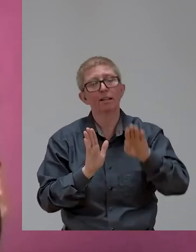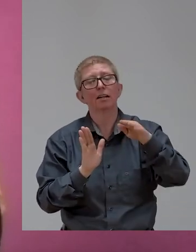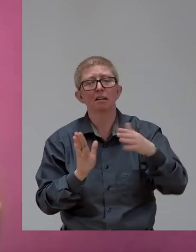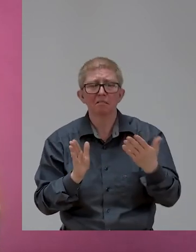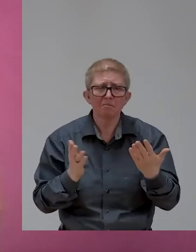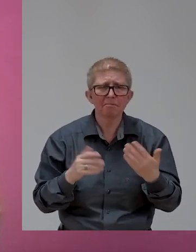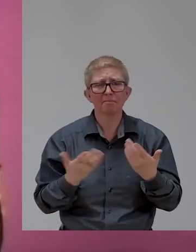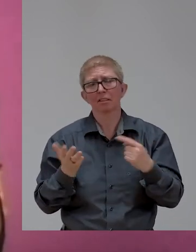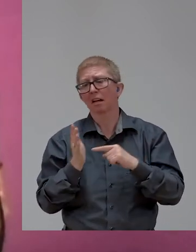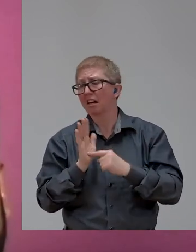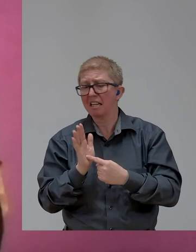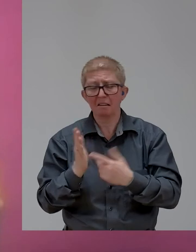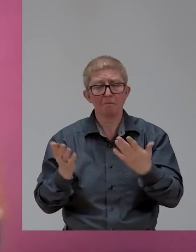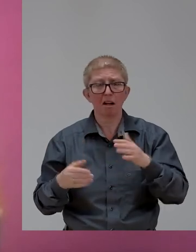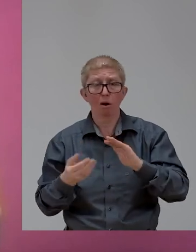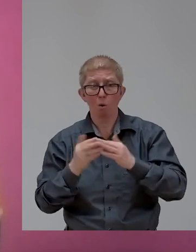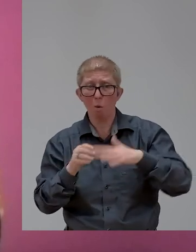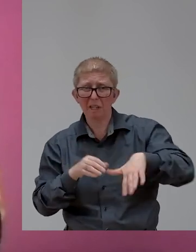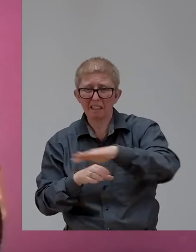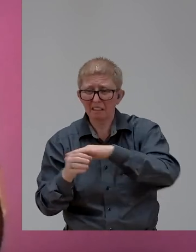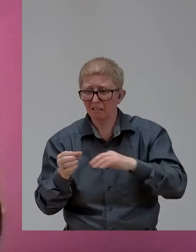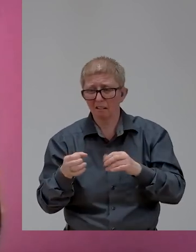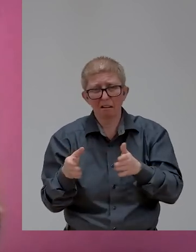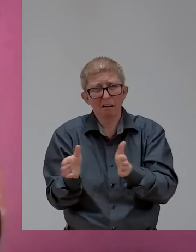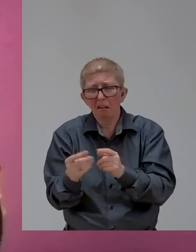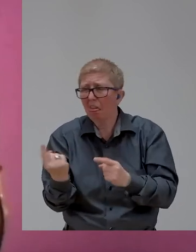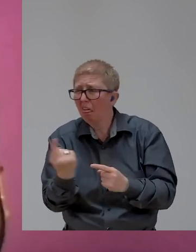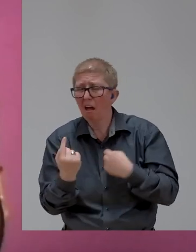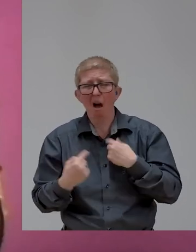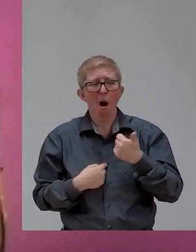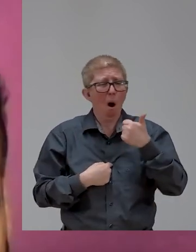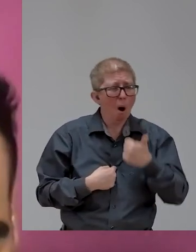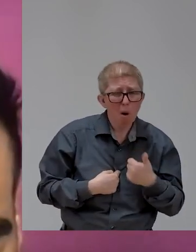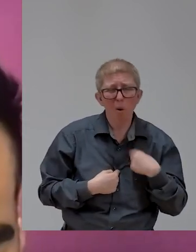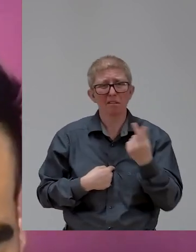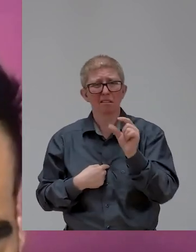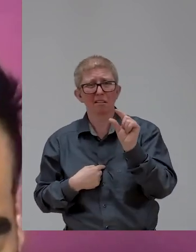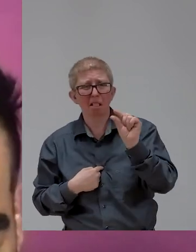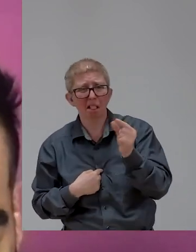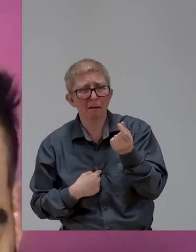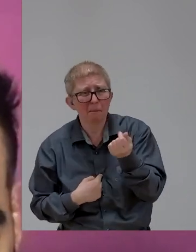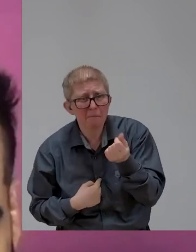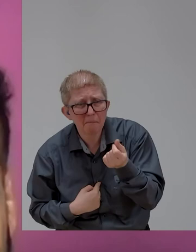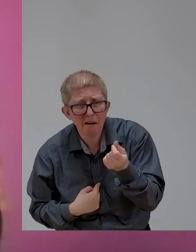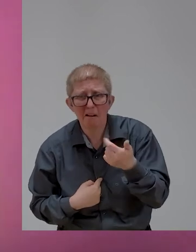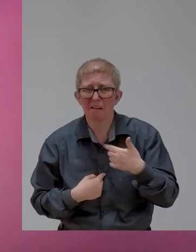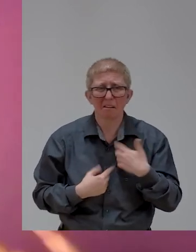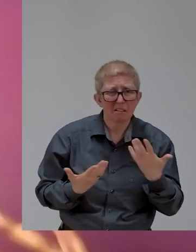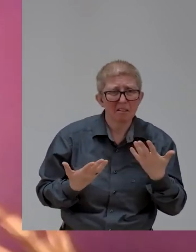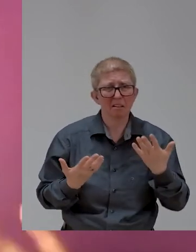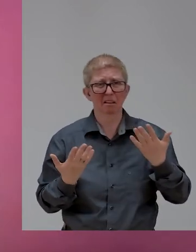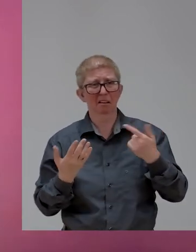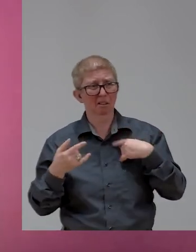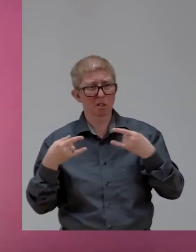lone person on Zoom in your bedroom. But that is also an opportunity to